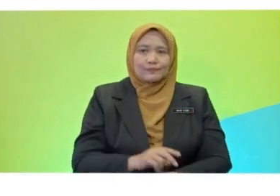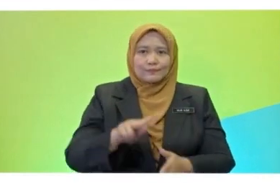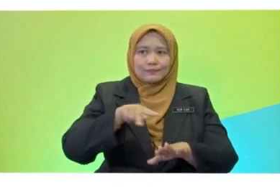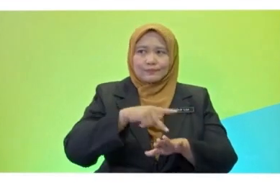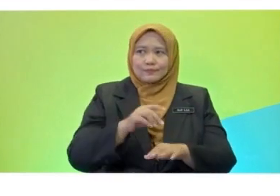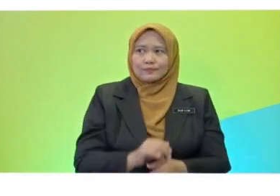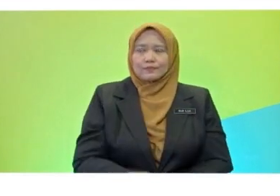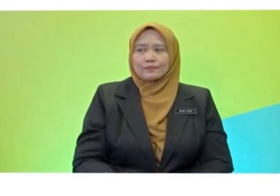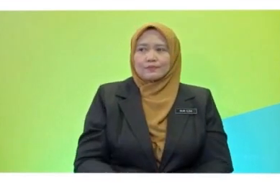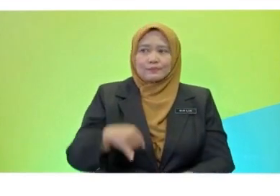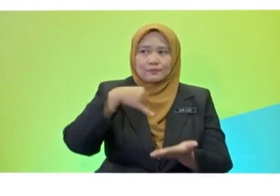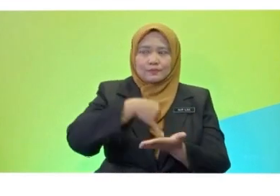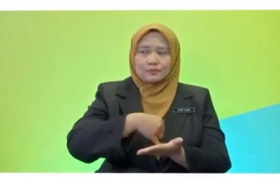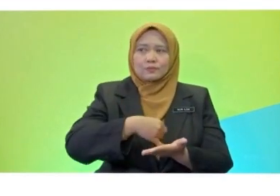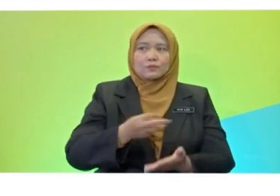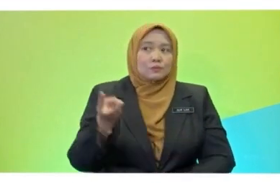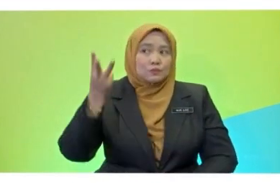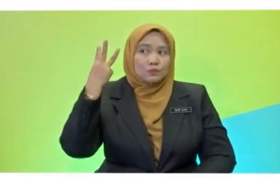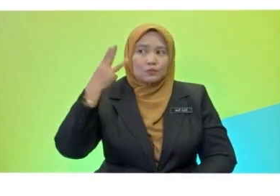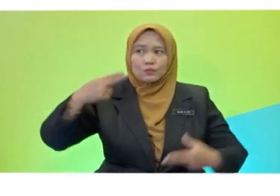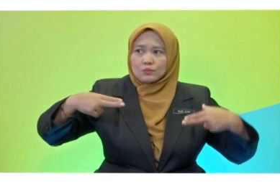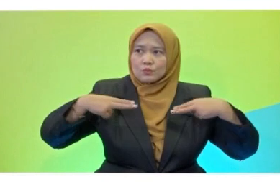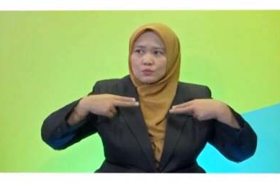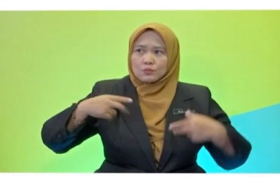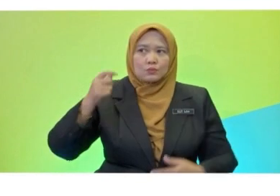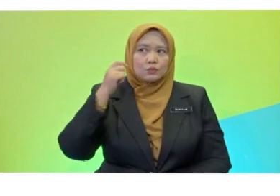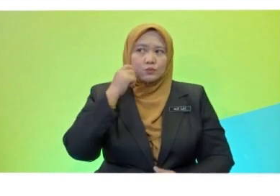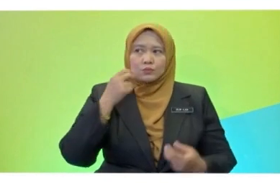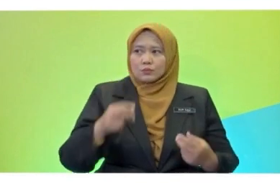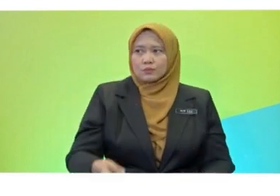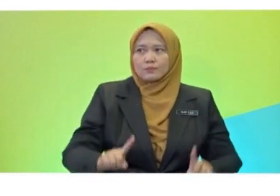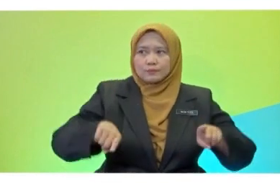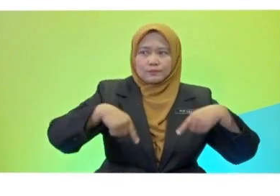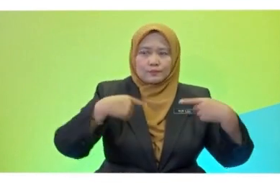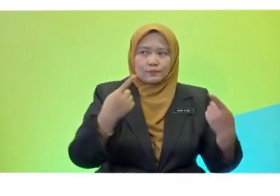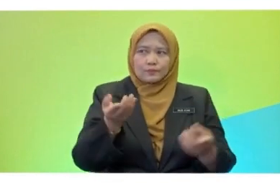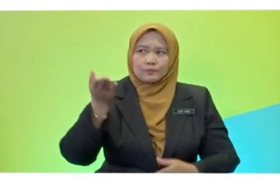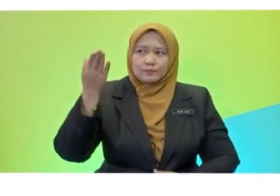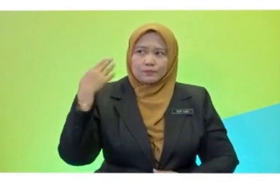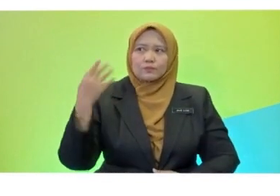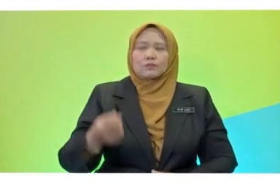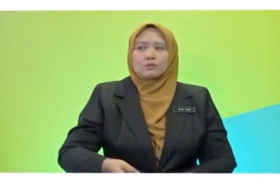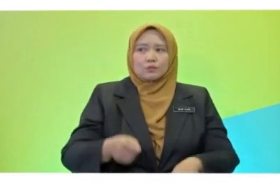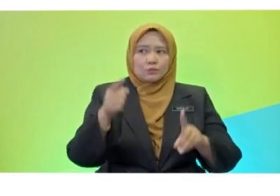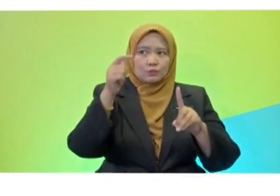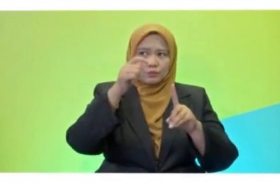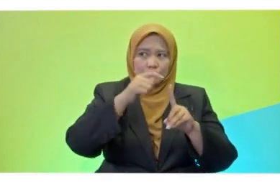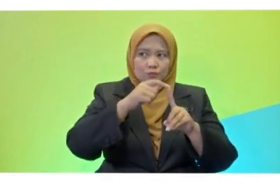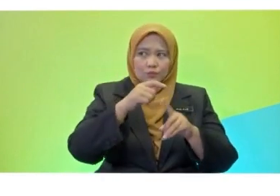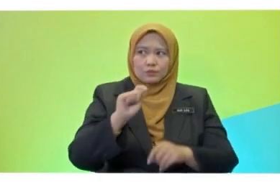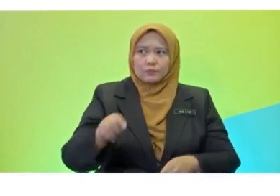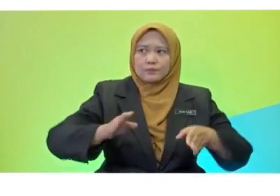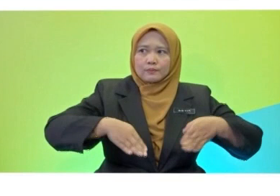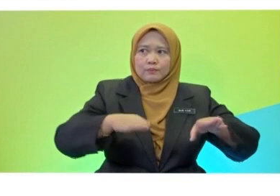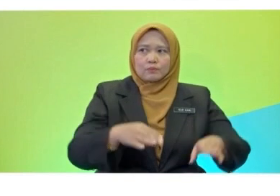It was holiday. Tommy went to the beach, built sandcastles, swam in the sea.